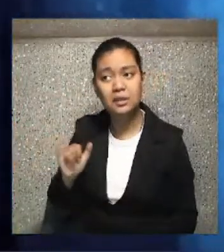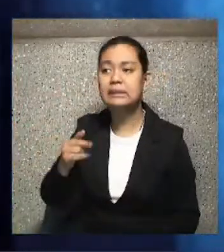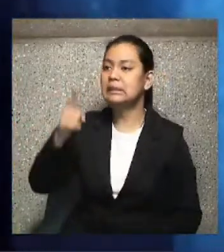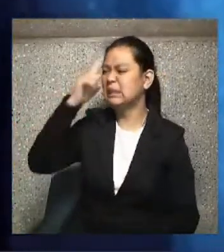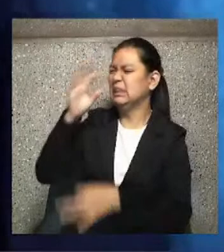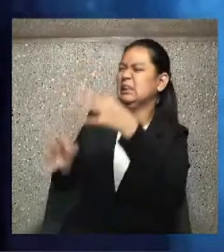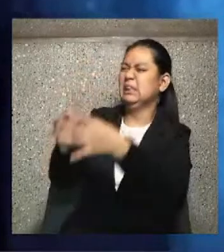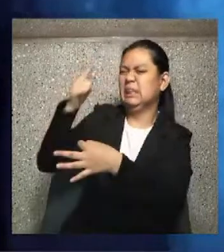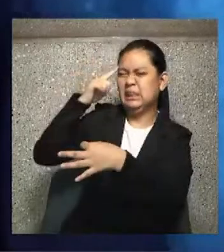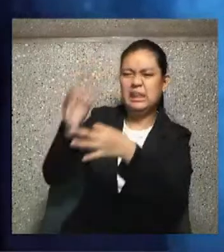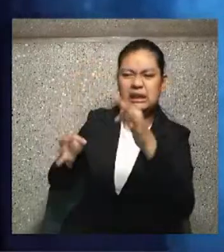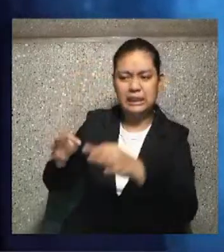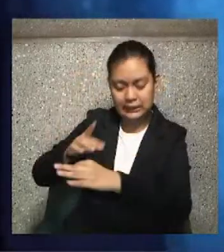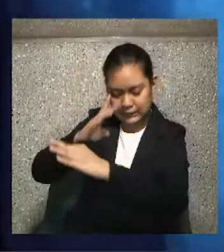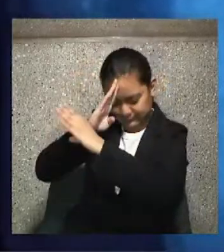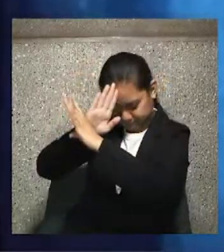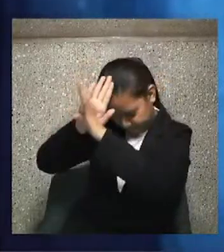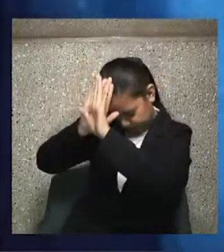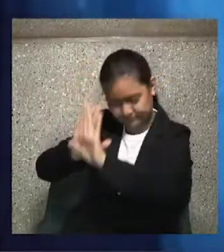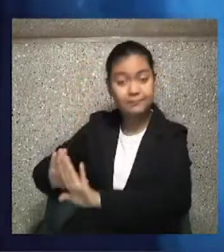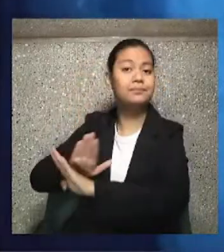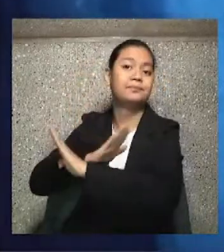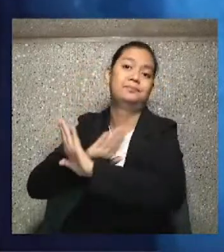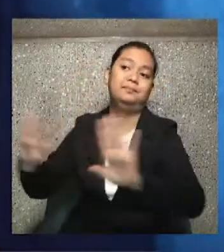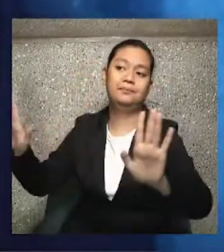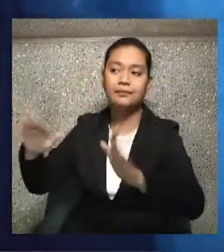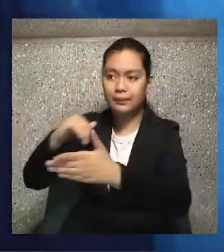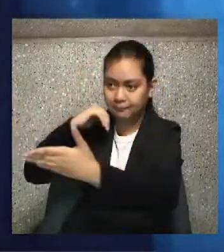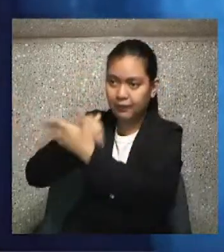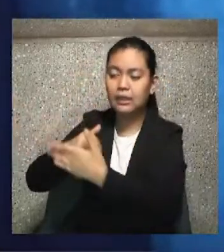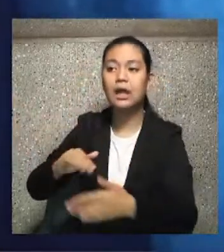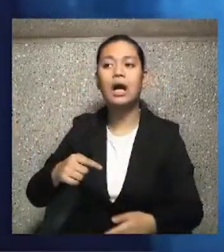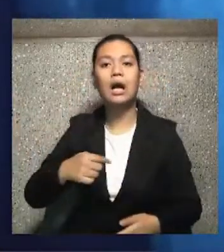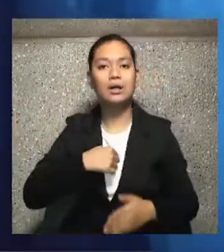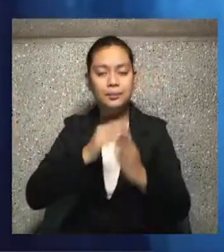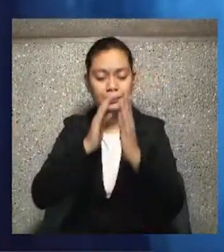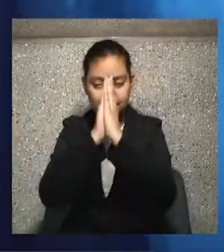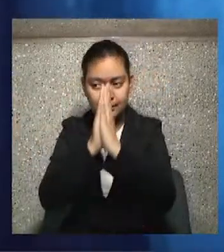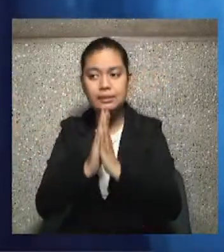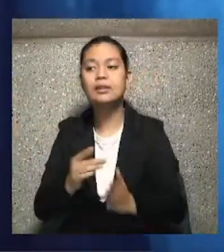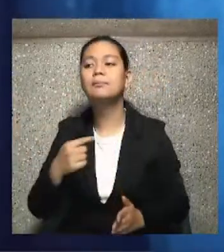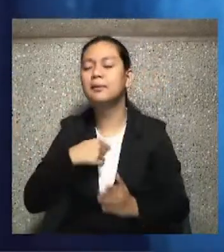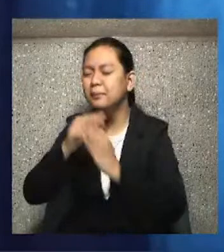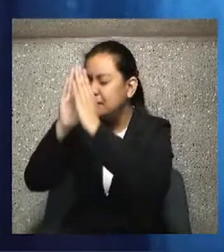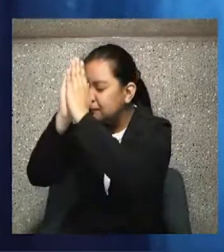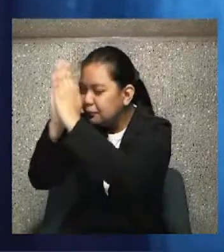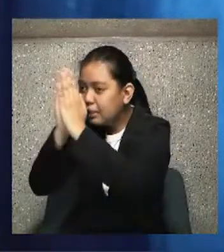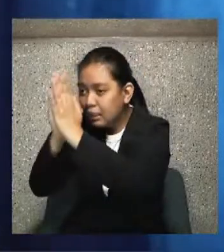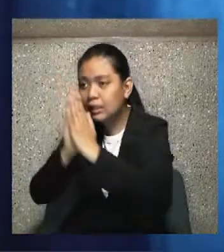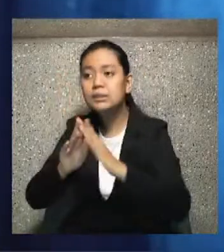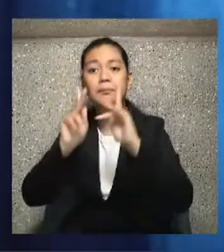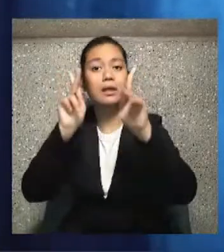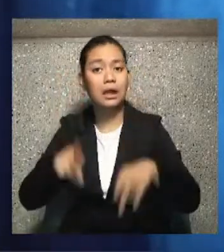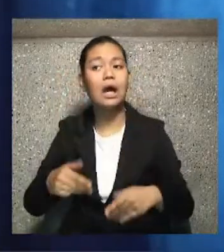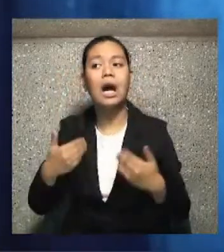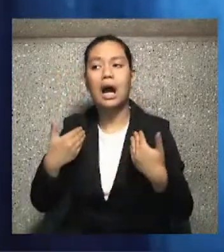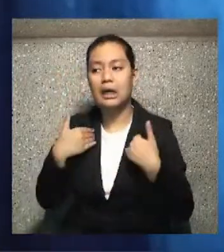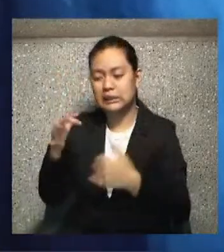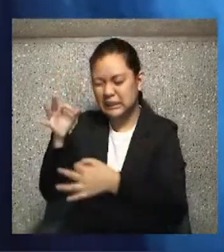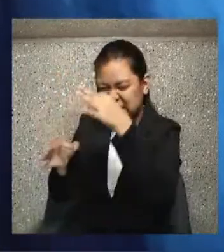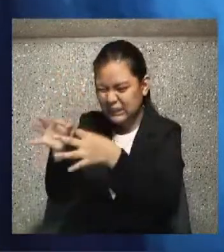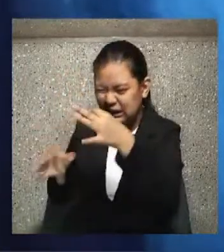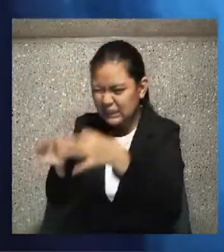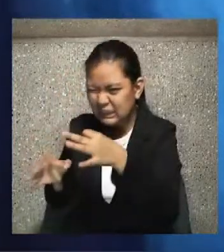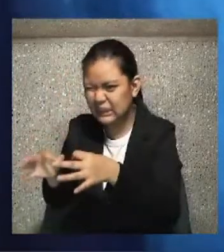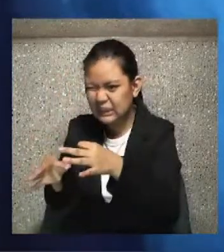my mind, let me simply say a prayer to the person that I'm going to judge. Okay? So you've done